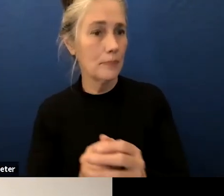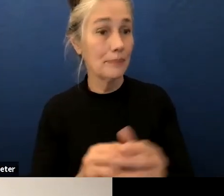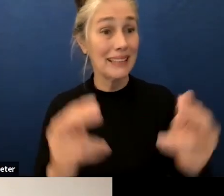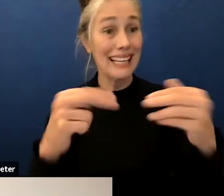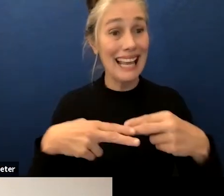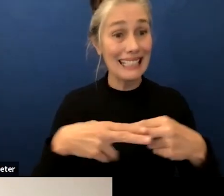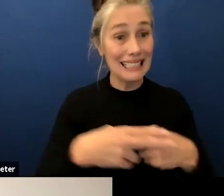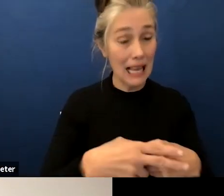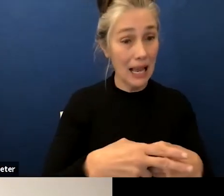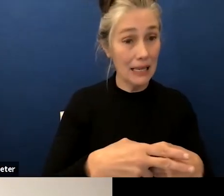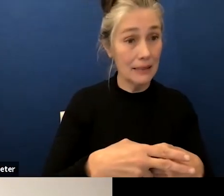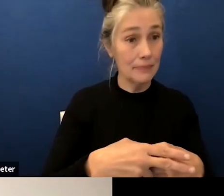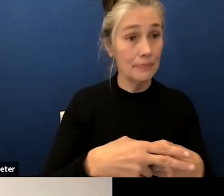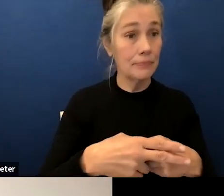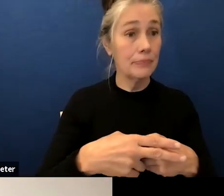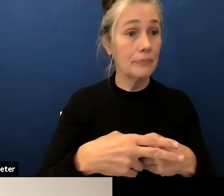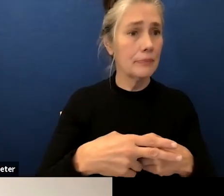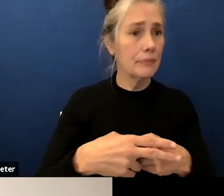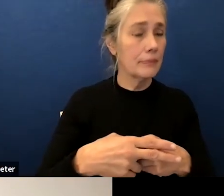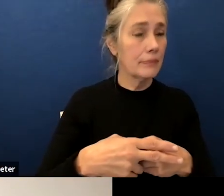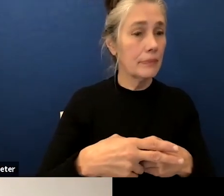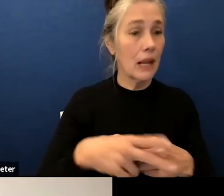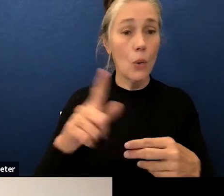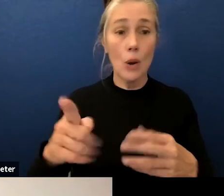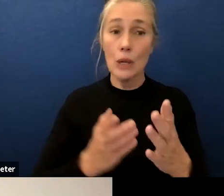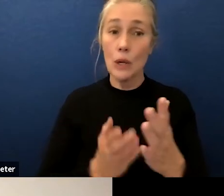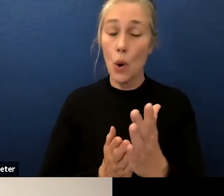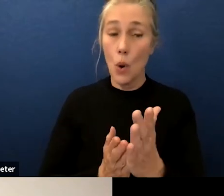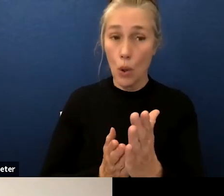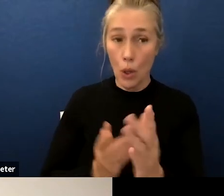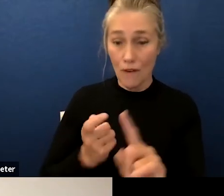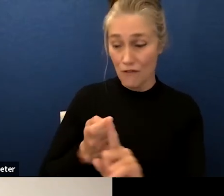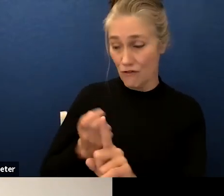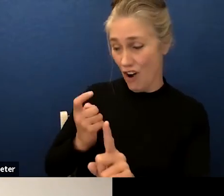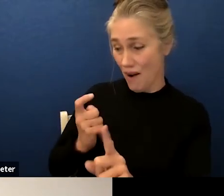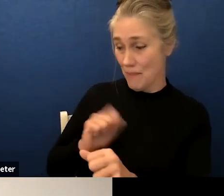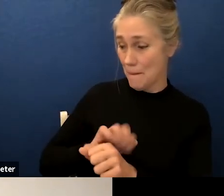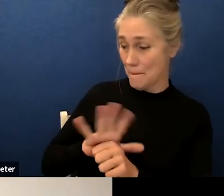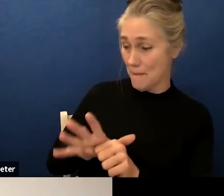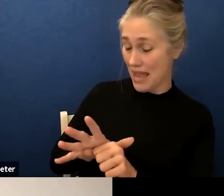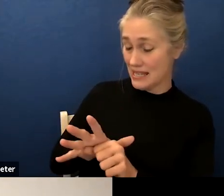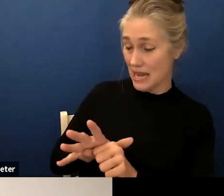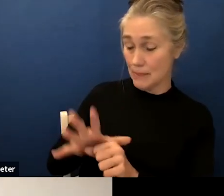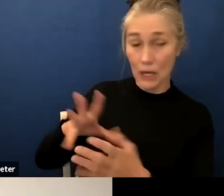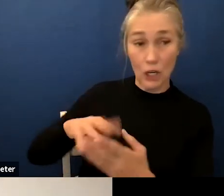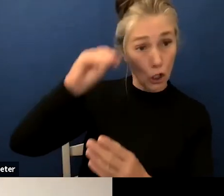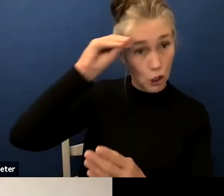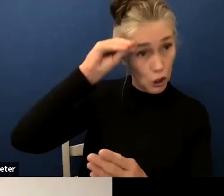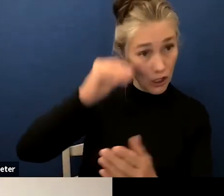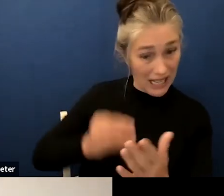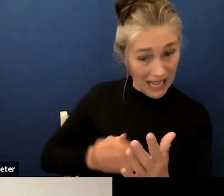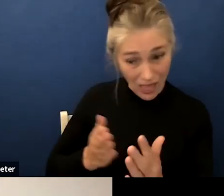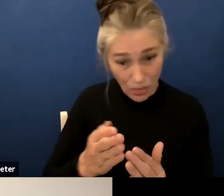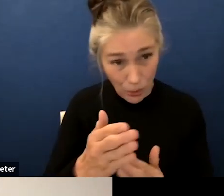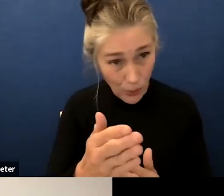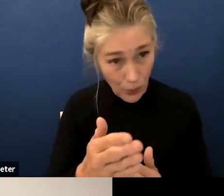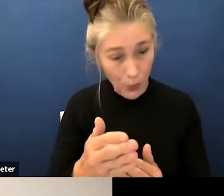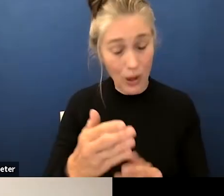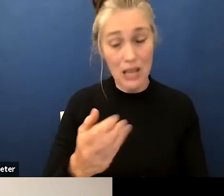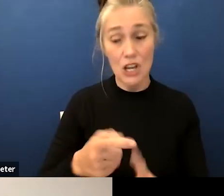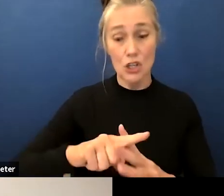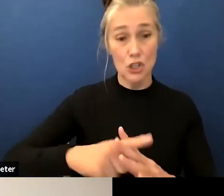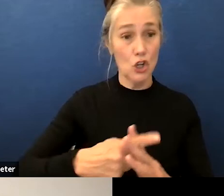from and through pandemic learning where from last november to today